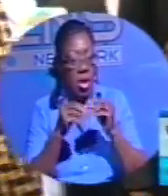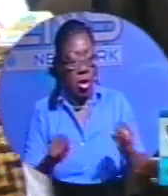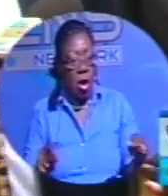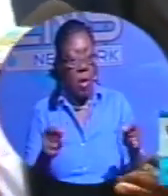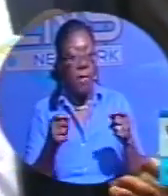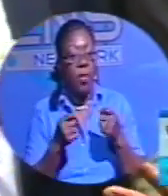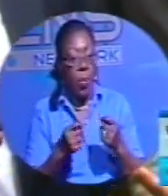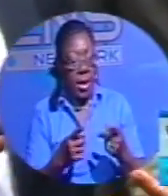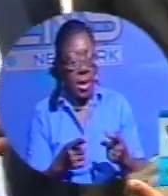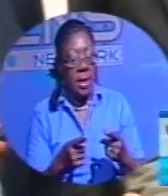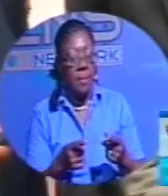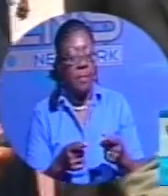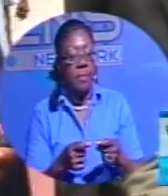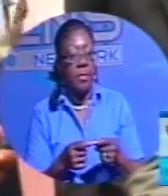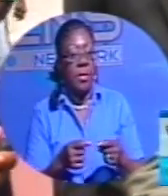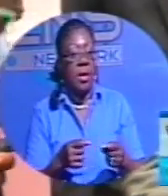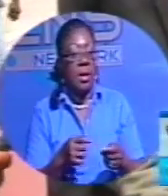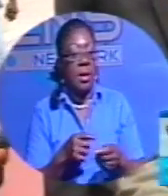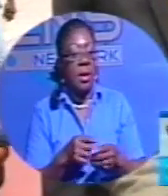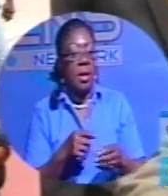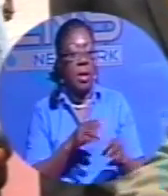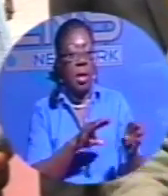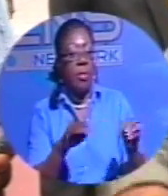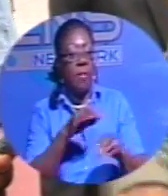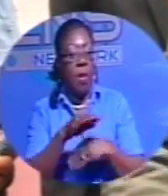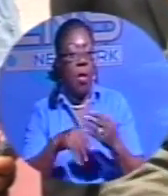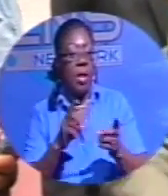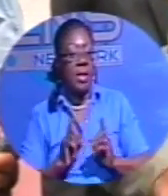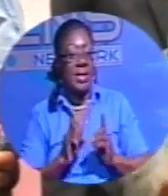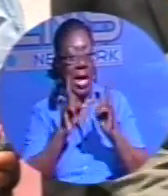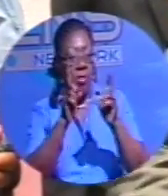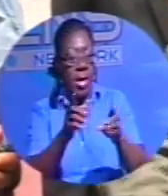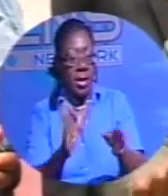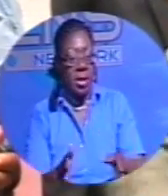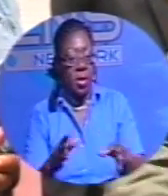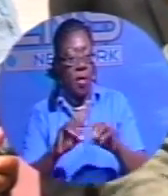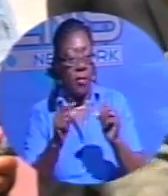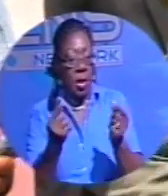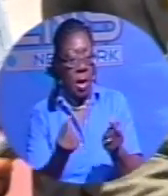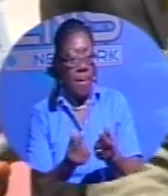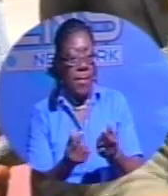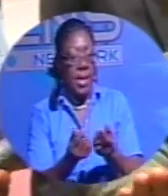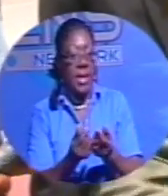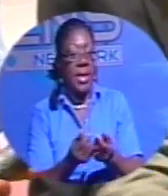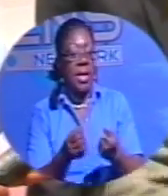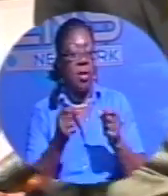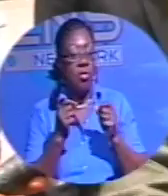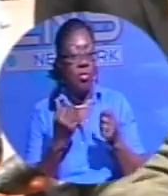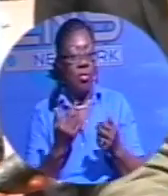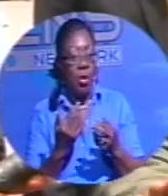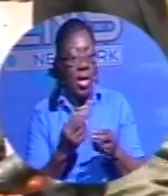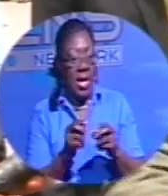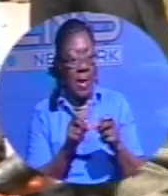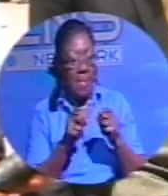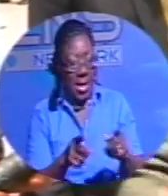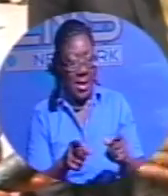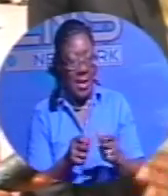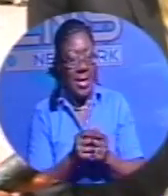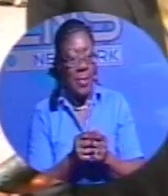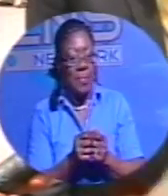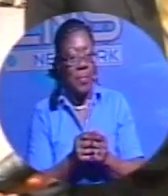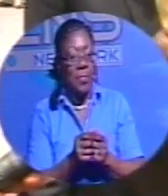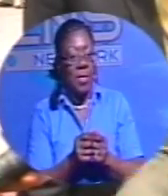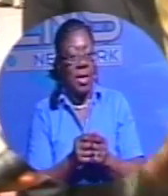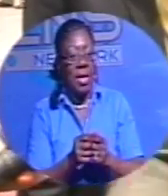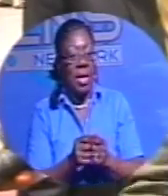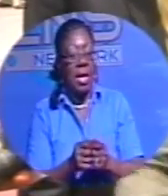I move all the directors of the company immediately. Mr. Finlayson, all board of directors of the pension fund, to